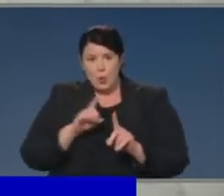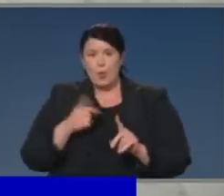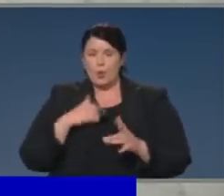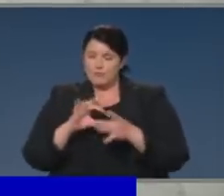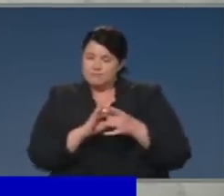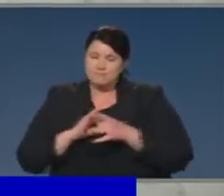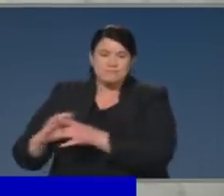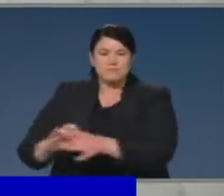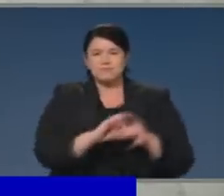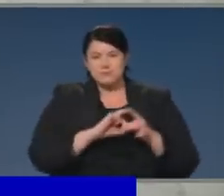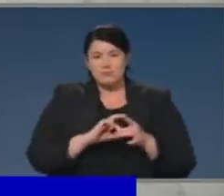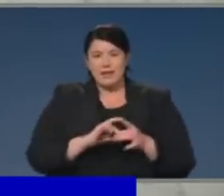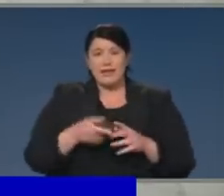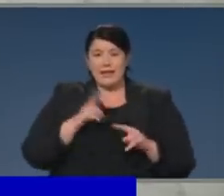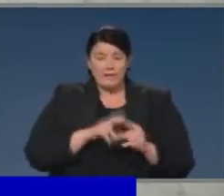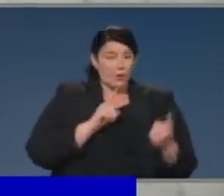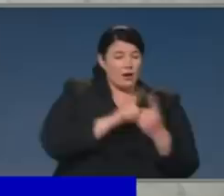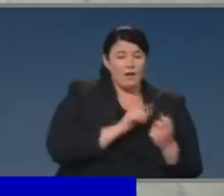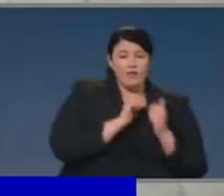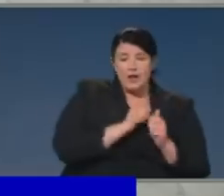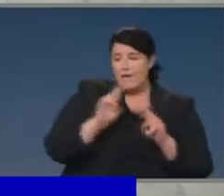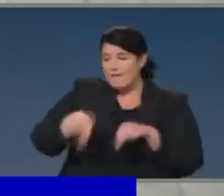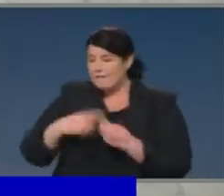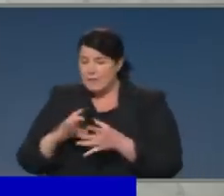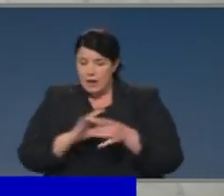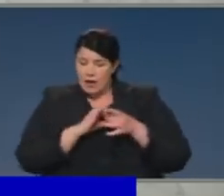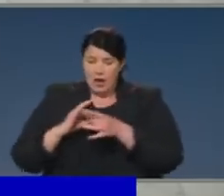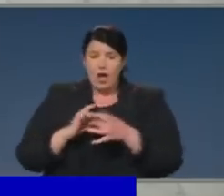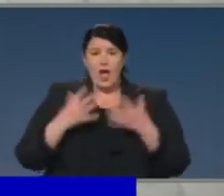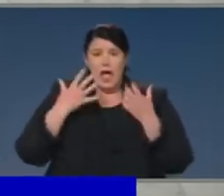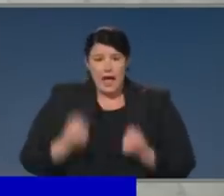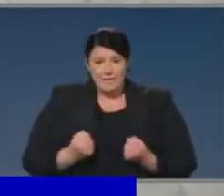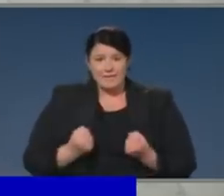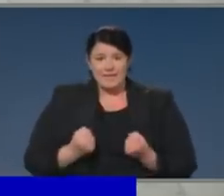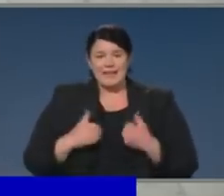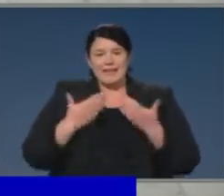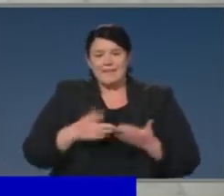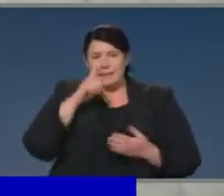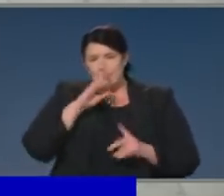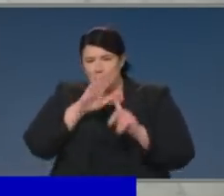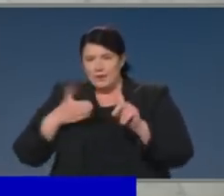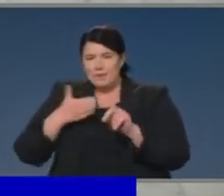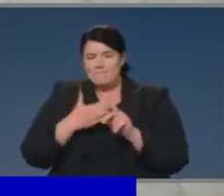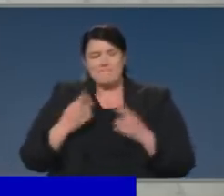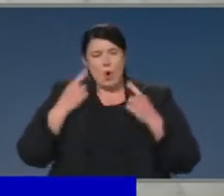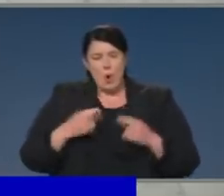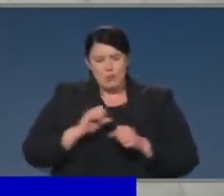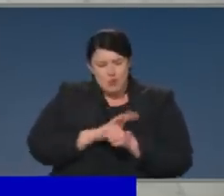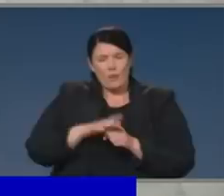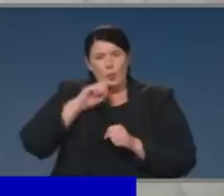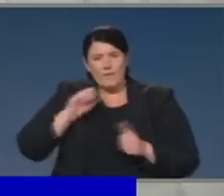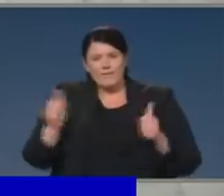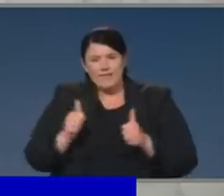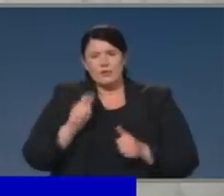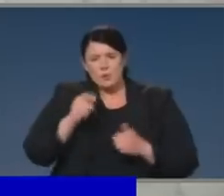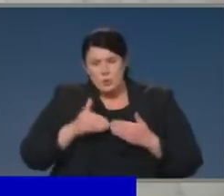because if you are connected with people, you have hope, and hope is what we all need. So what did